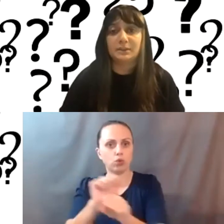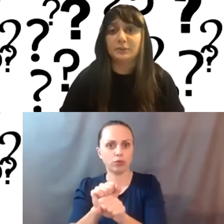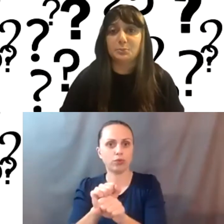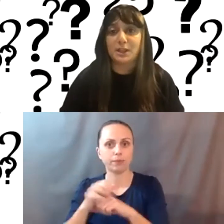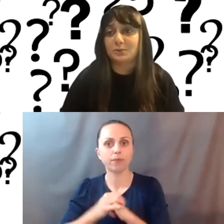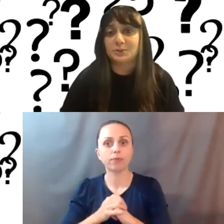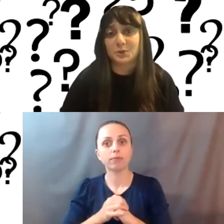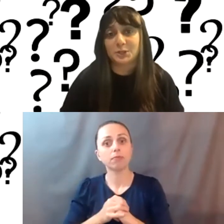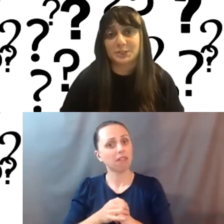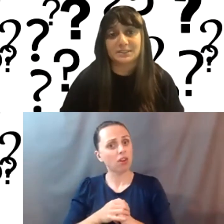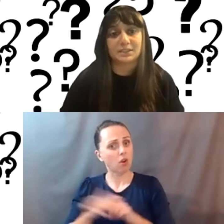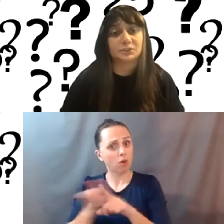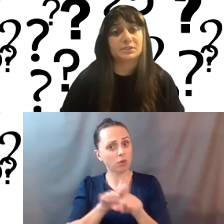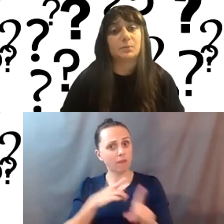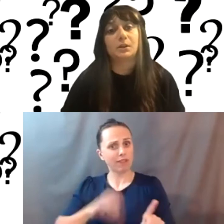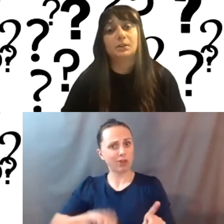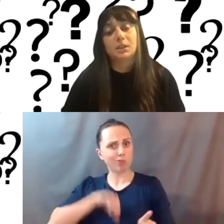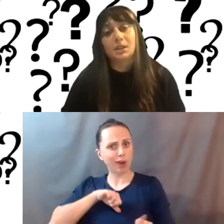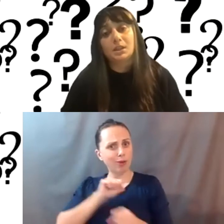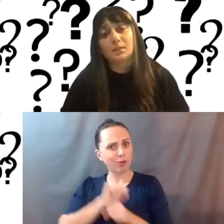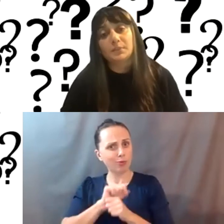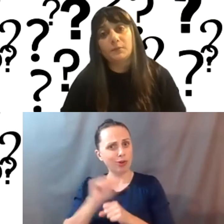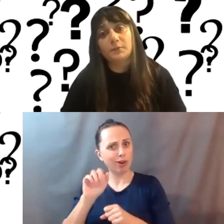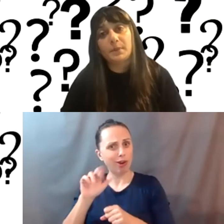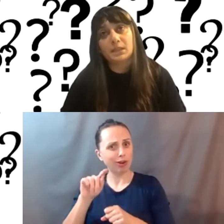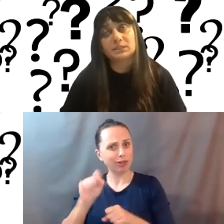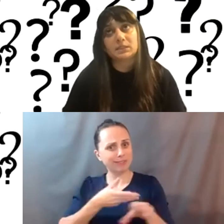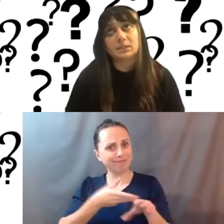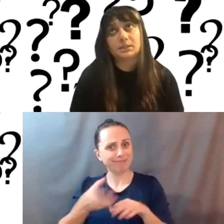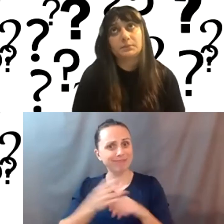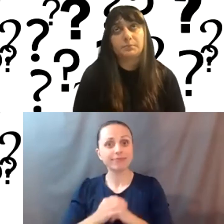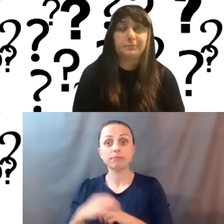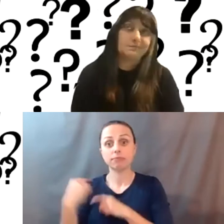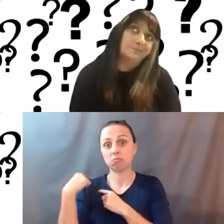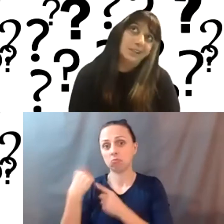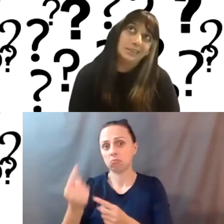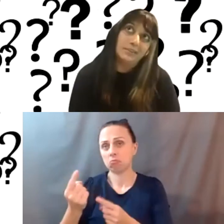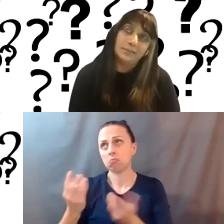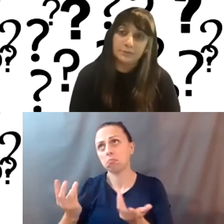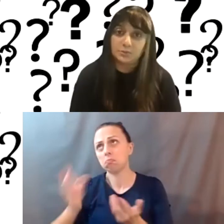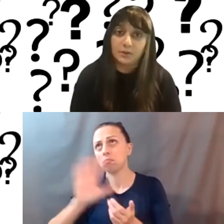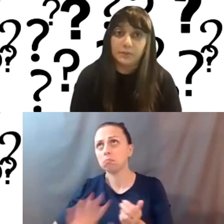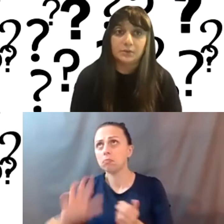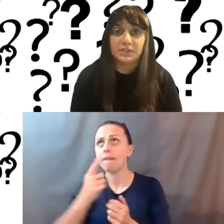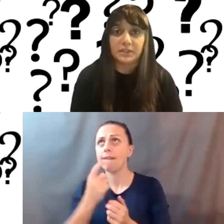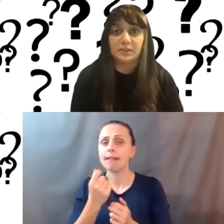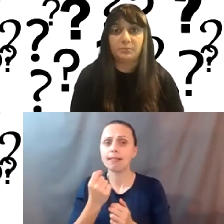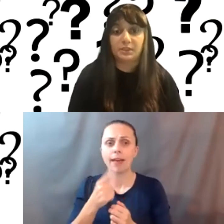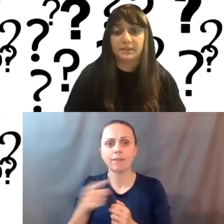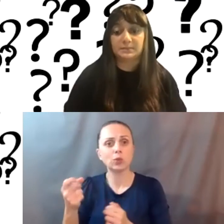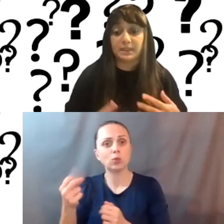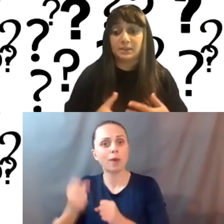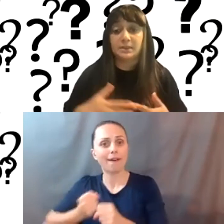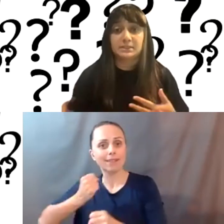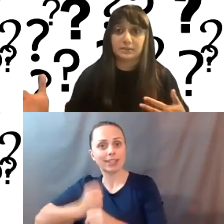And I'm very proud to work in this sector as well. Over the past 11 or 12 years, I have